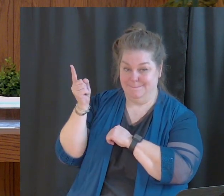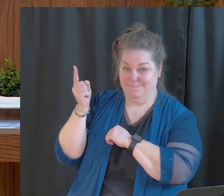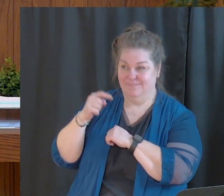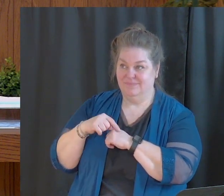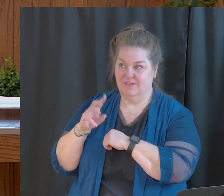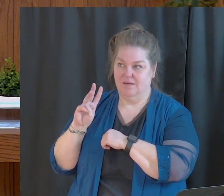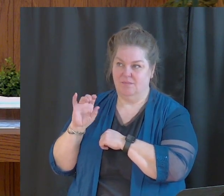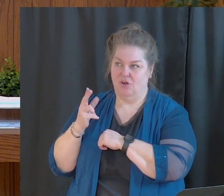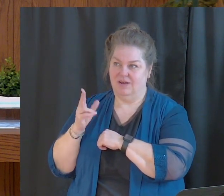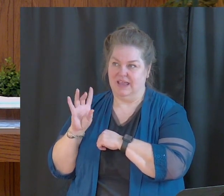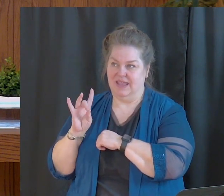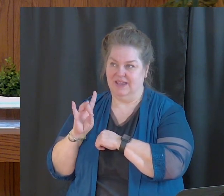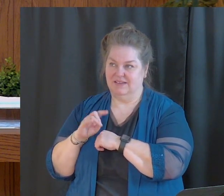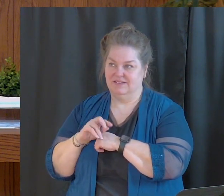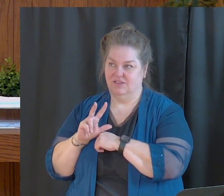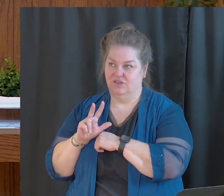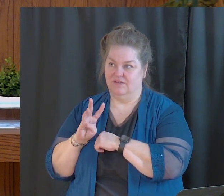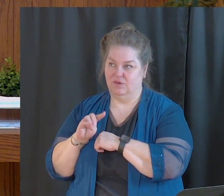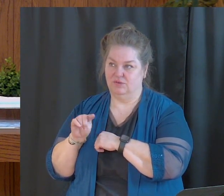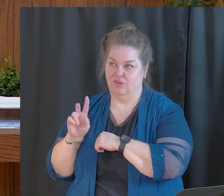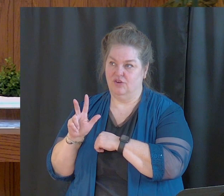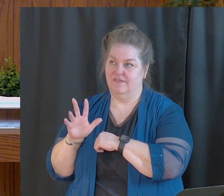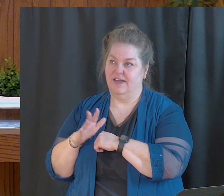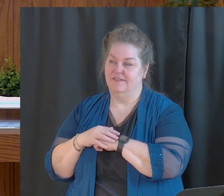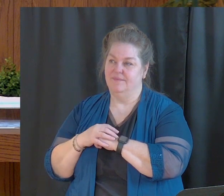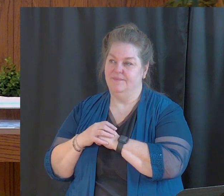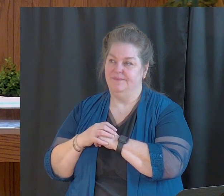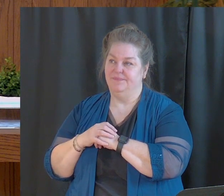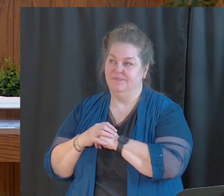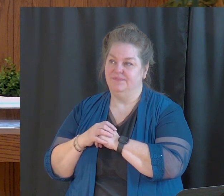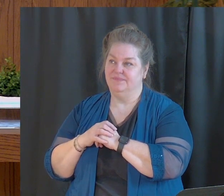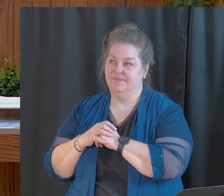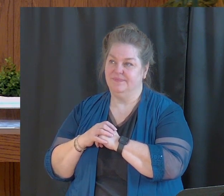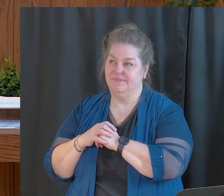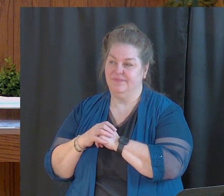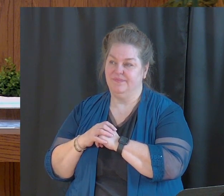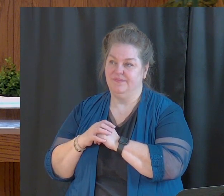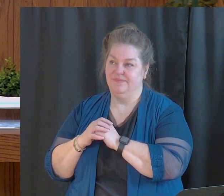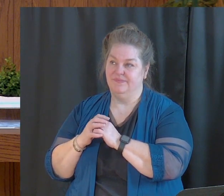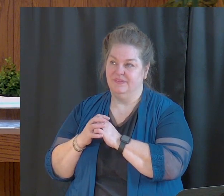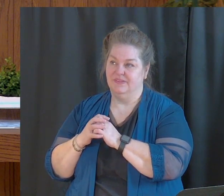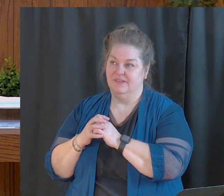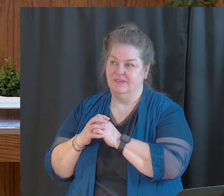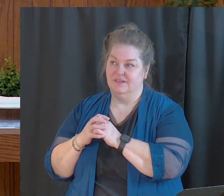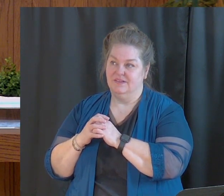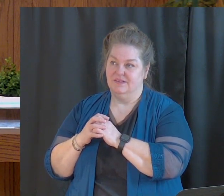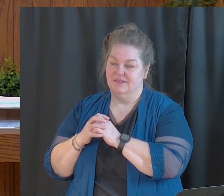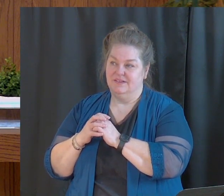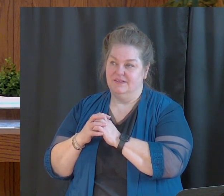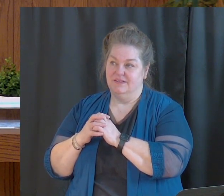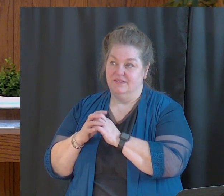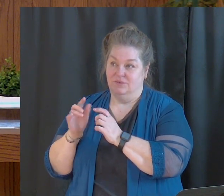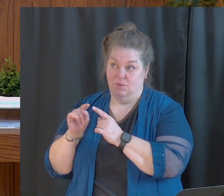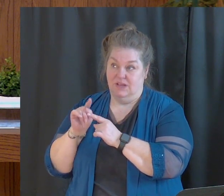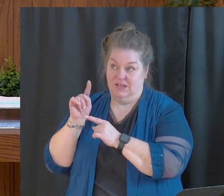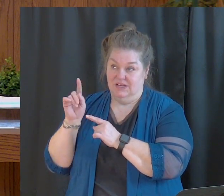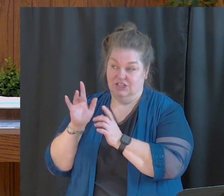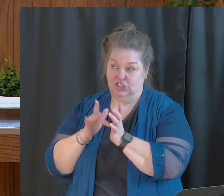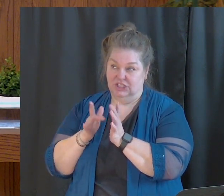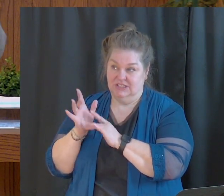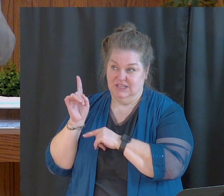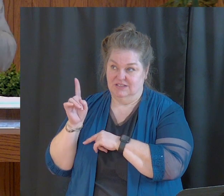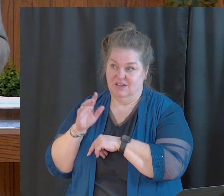Mark chapter 8 verses 34 and 35 it tells us this. When Jesus, He, Jesus, okay, called